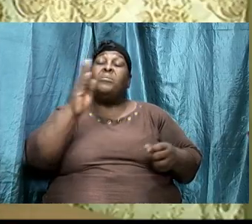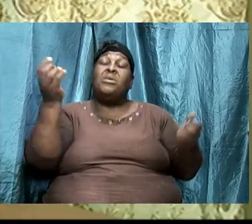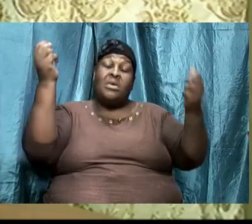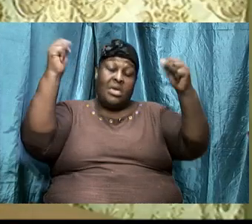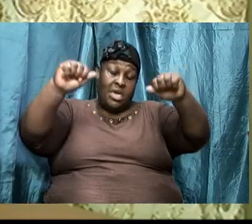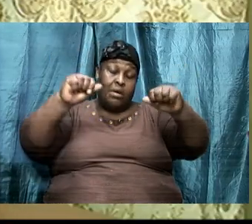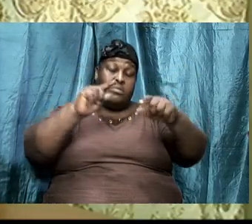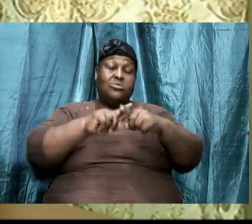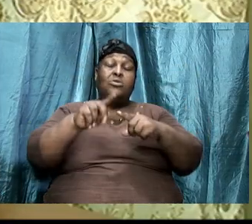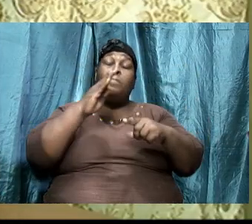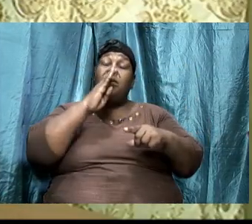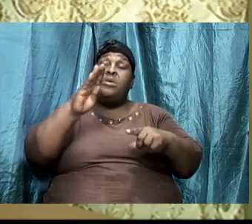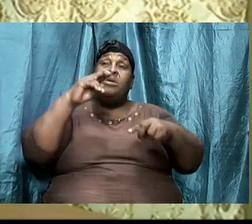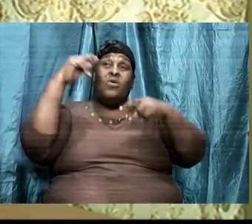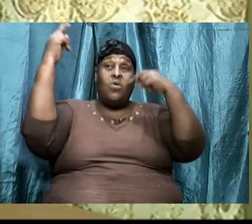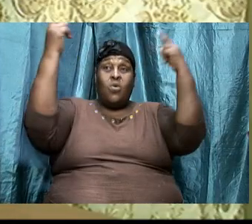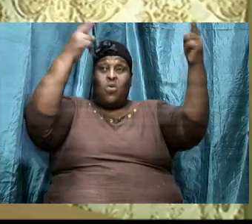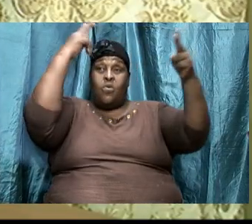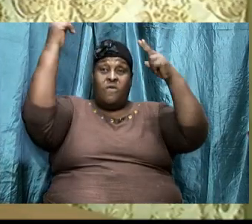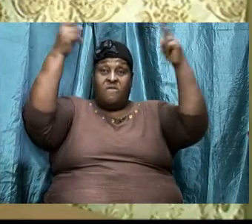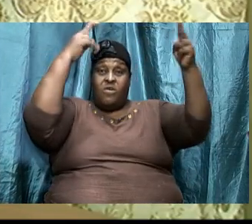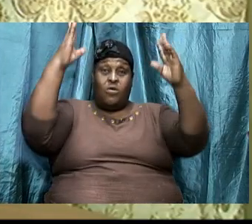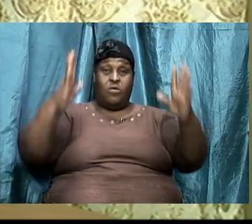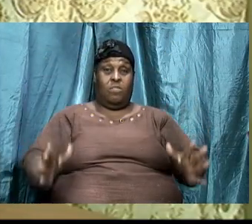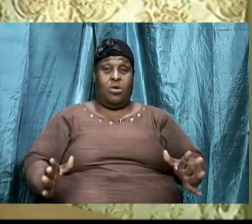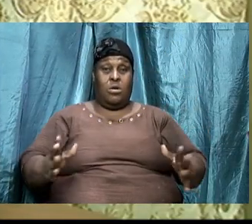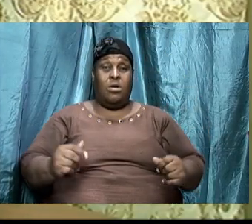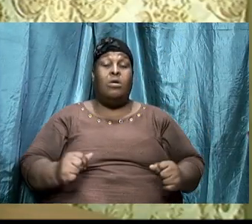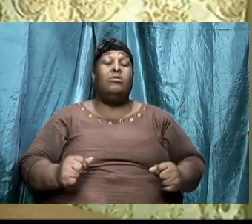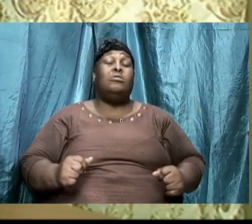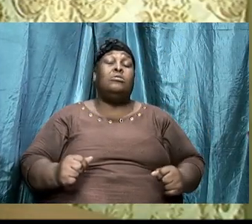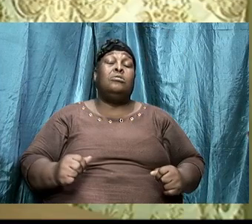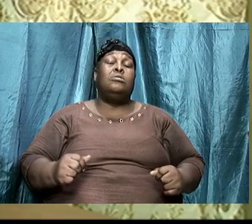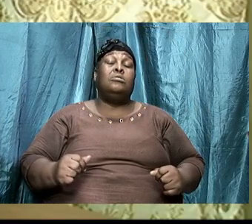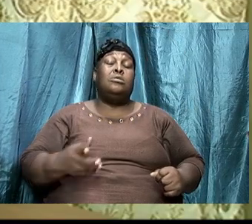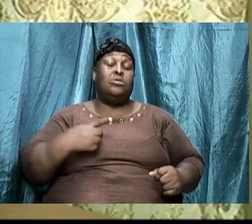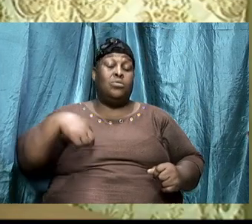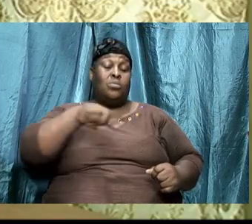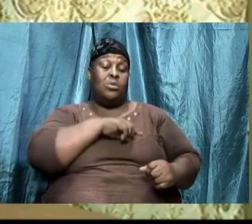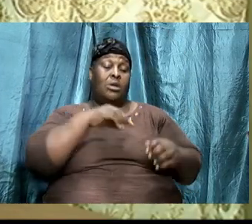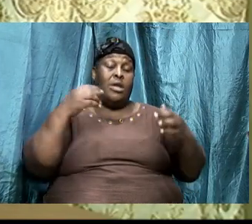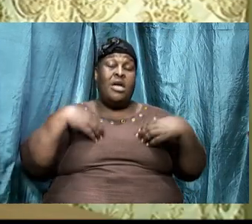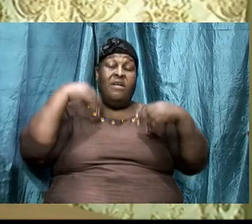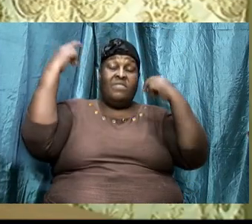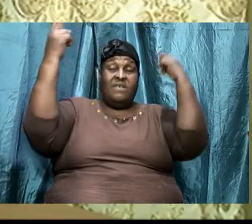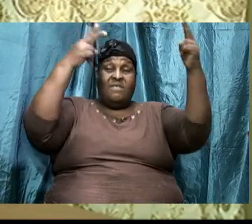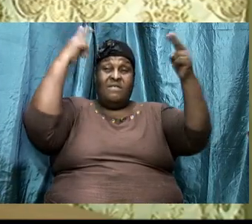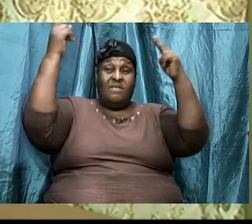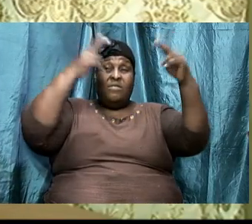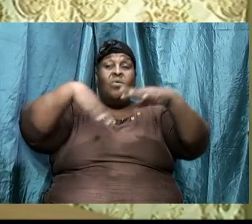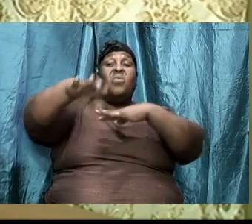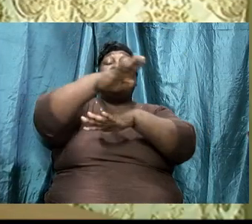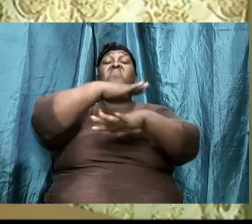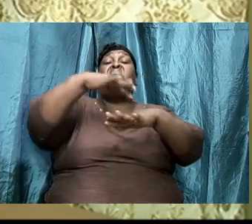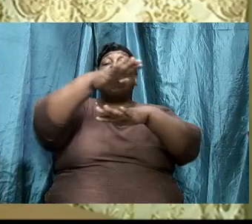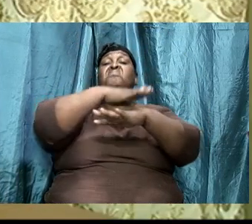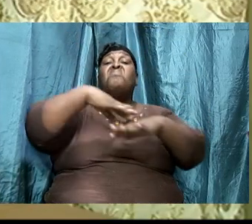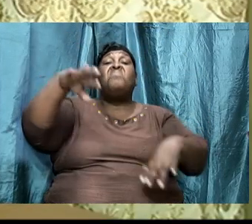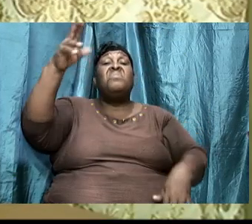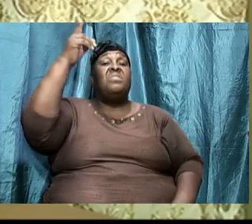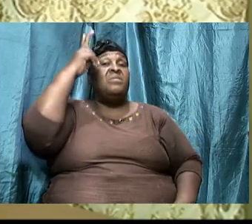overcome we are going to be strengthened by him and we will have the victory over the enemy